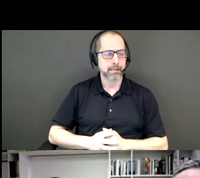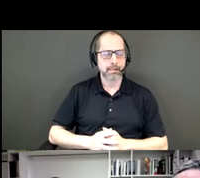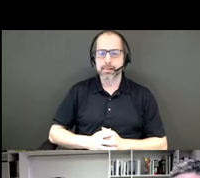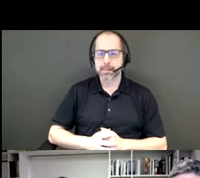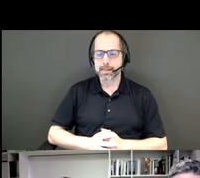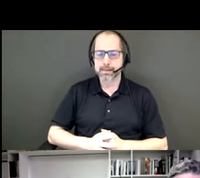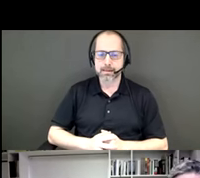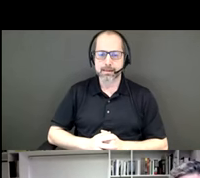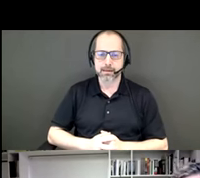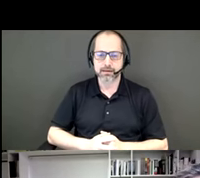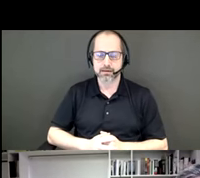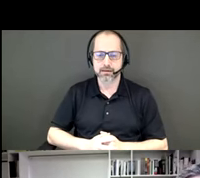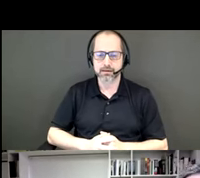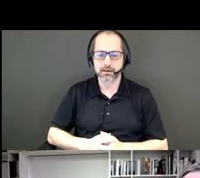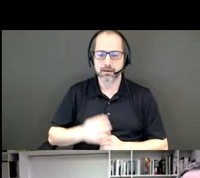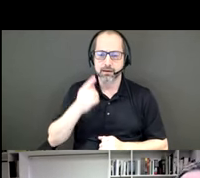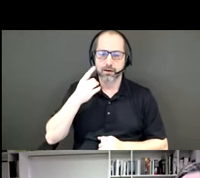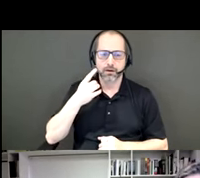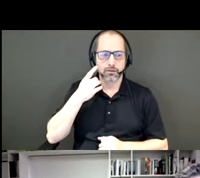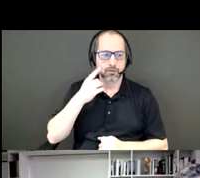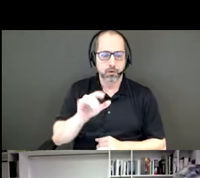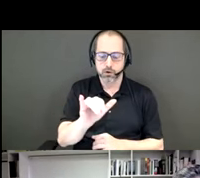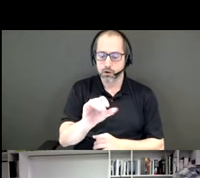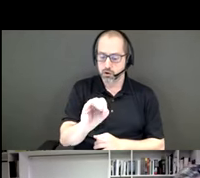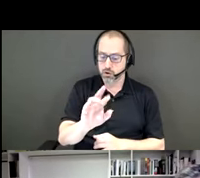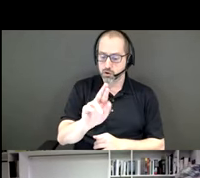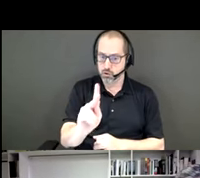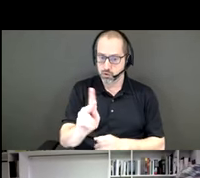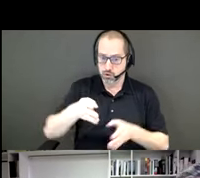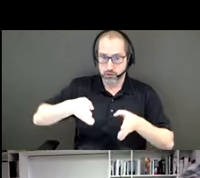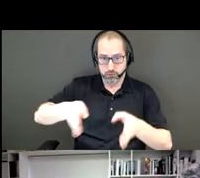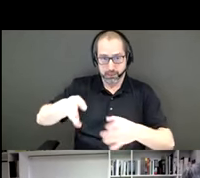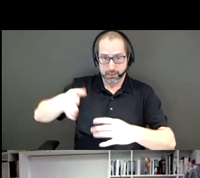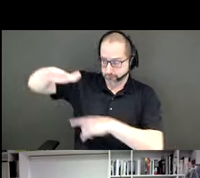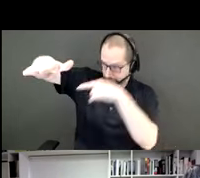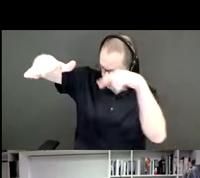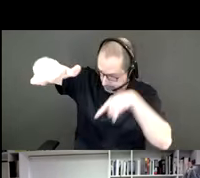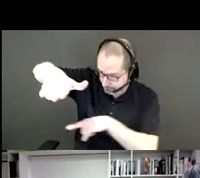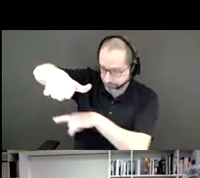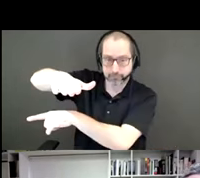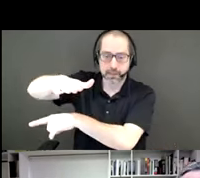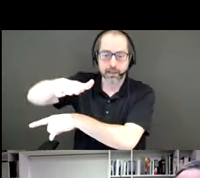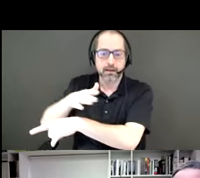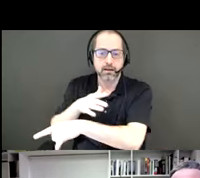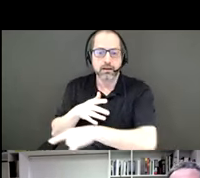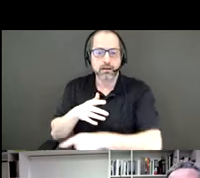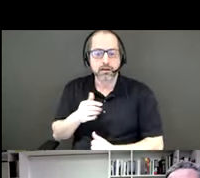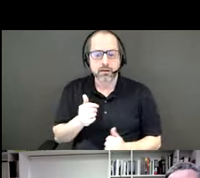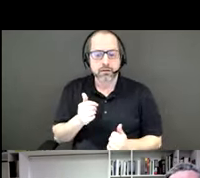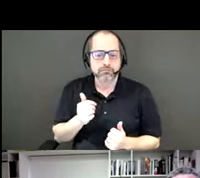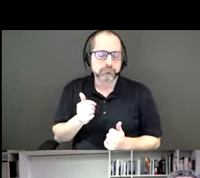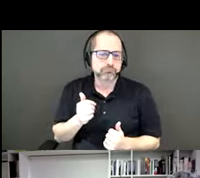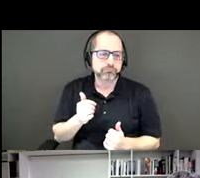So for the York Street underpass, Future Forest, we're really looking at the Gardner